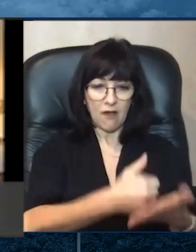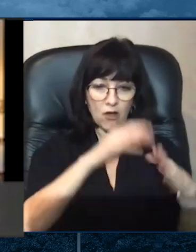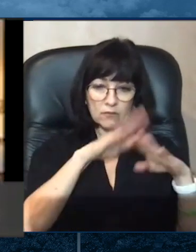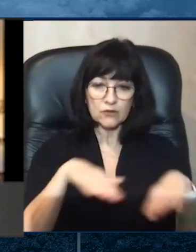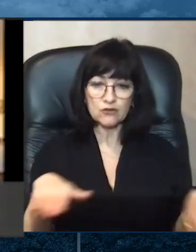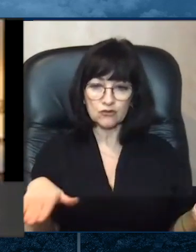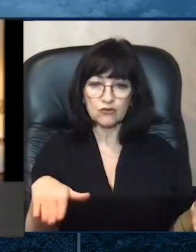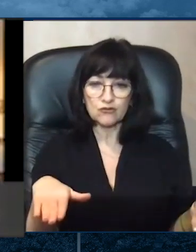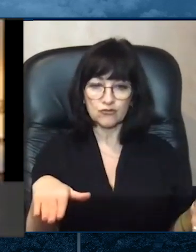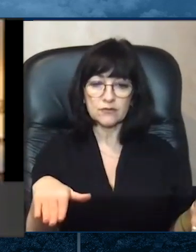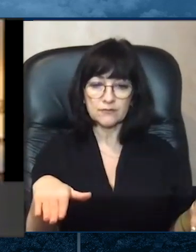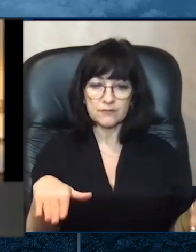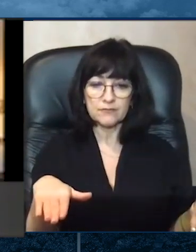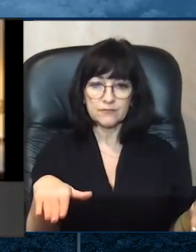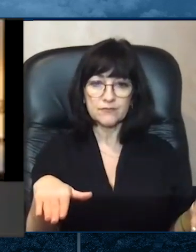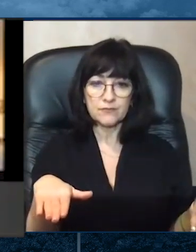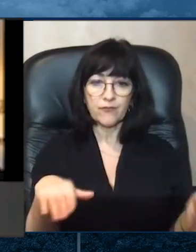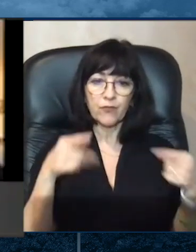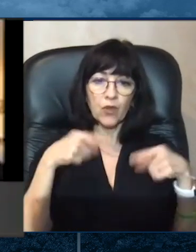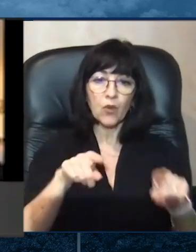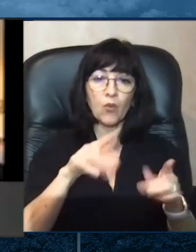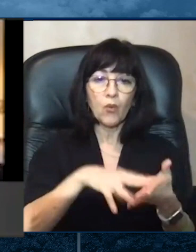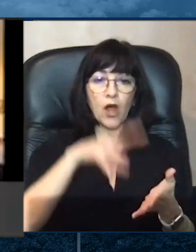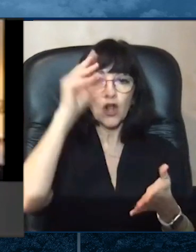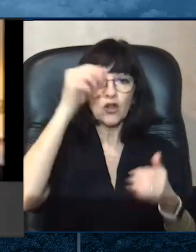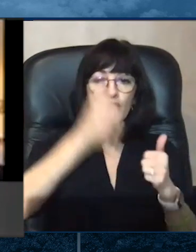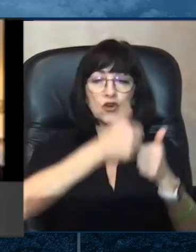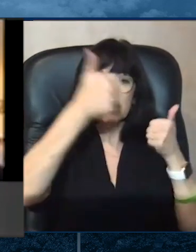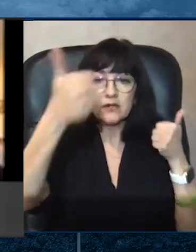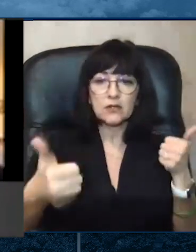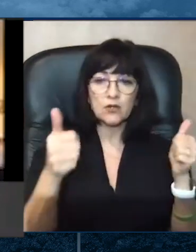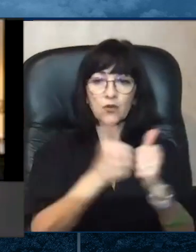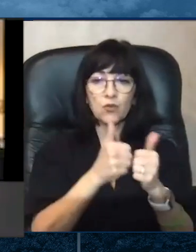suggestions for our kids while they are learning at a distance with school?